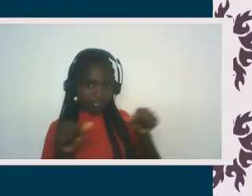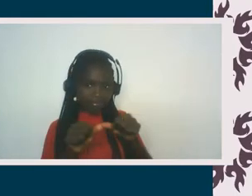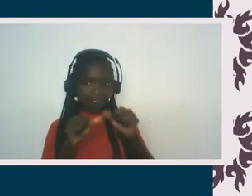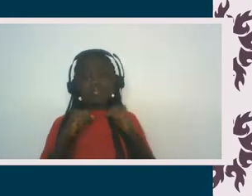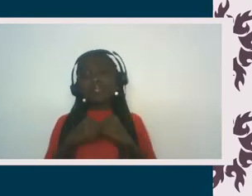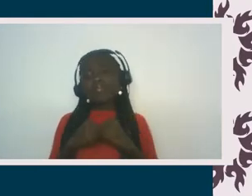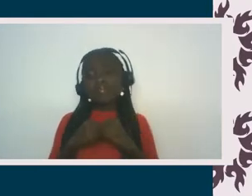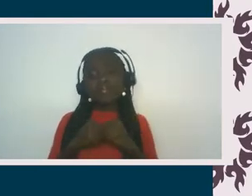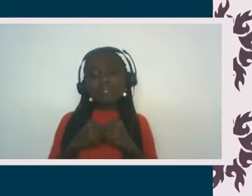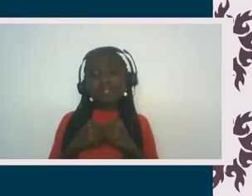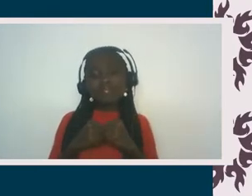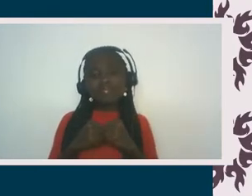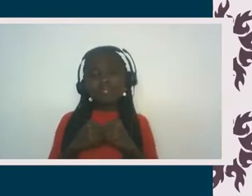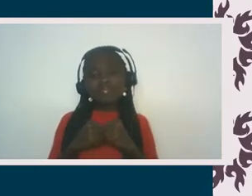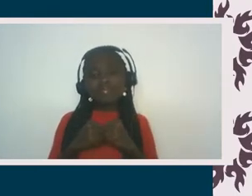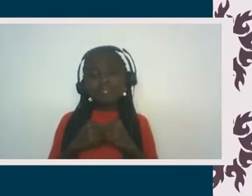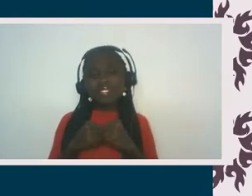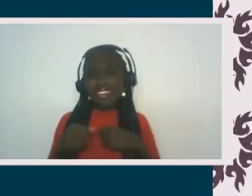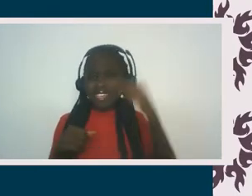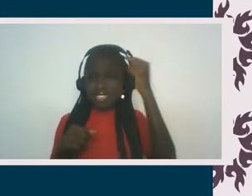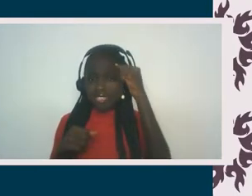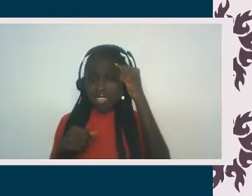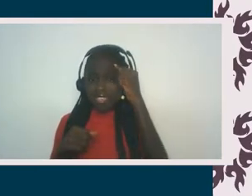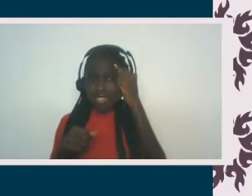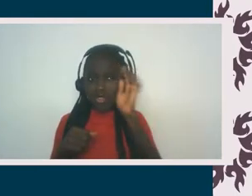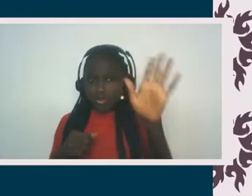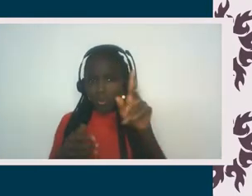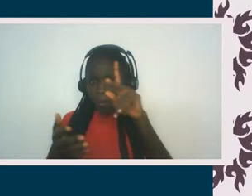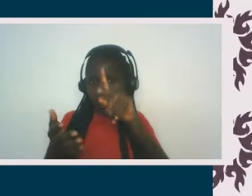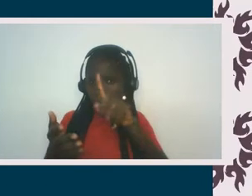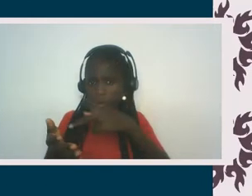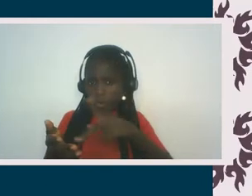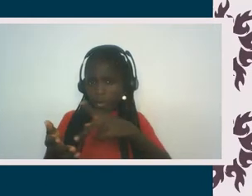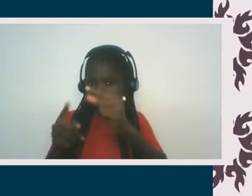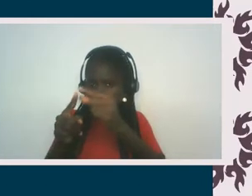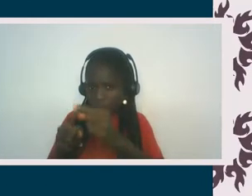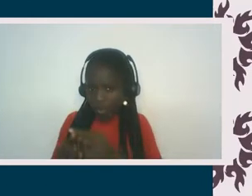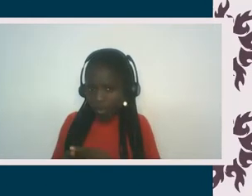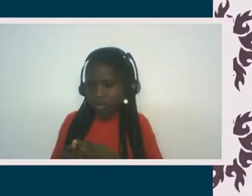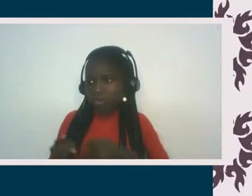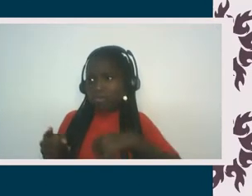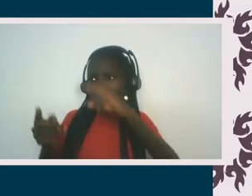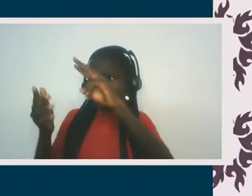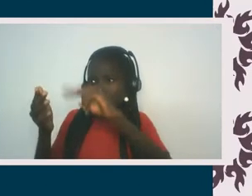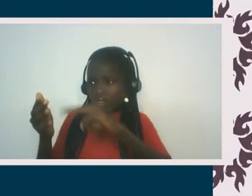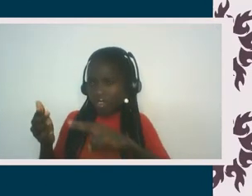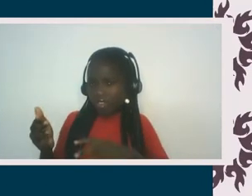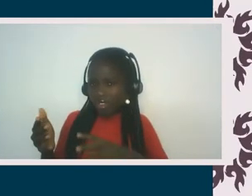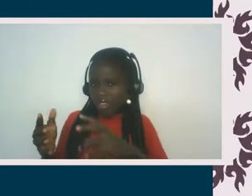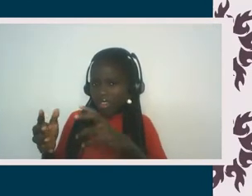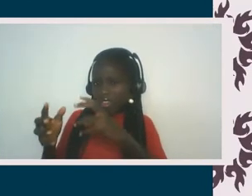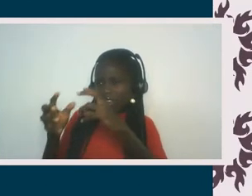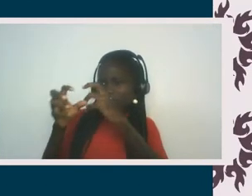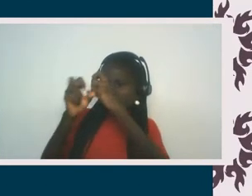I think, you know, reading your words, it, it really captured immediately. If we're going to talk about